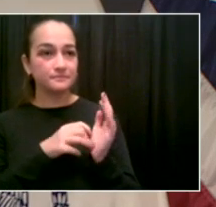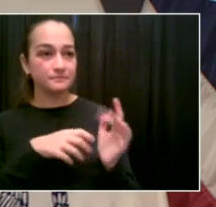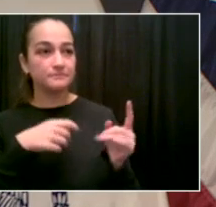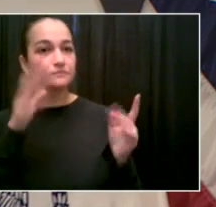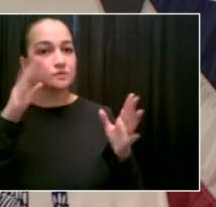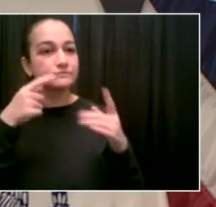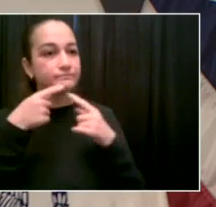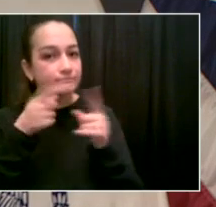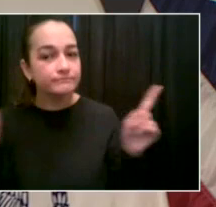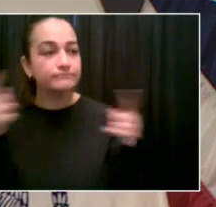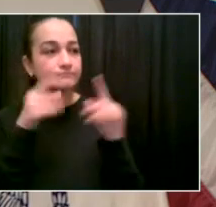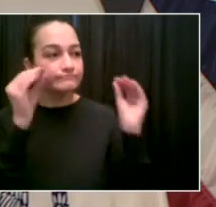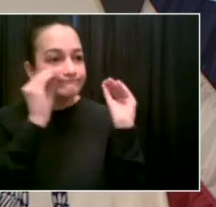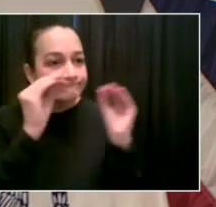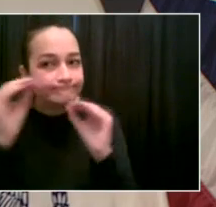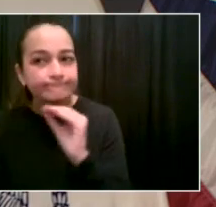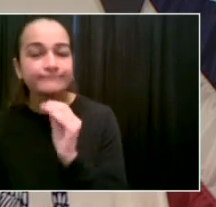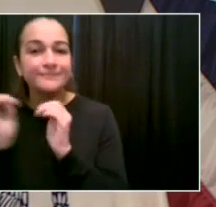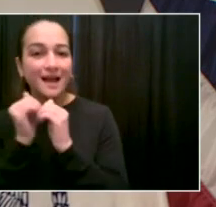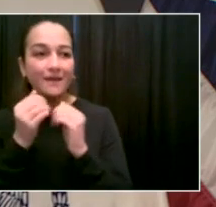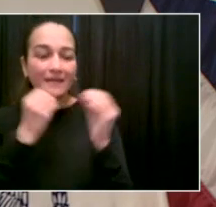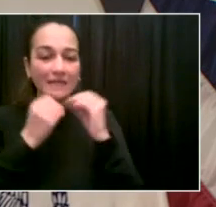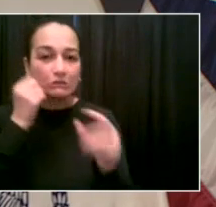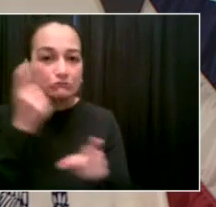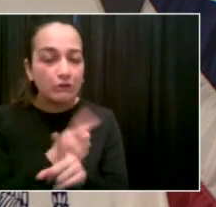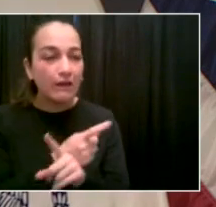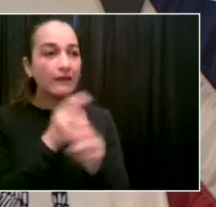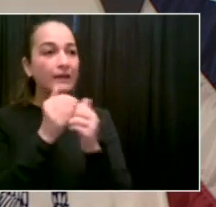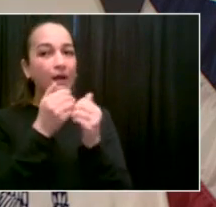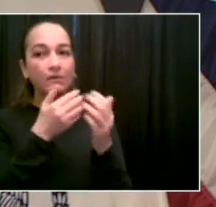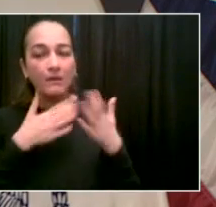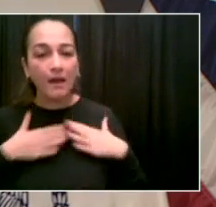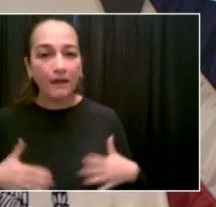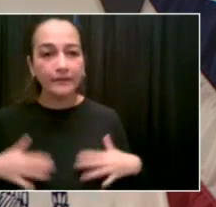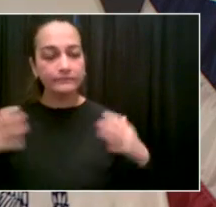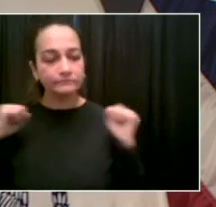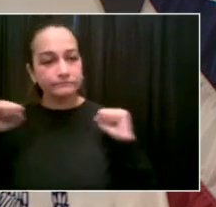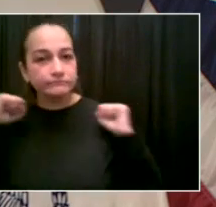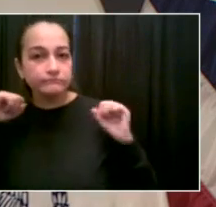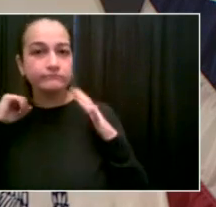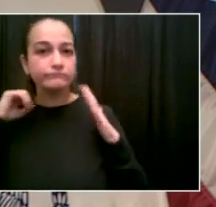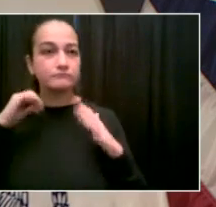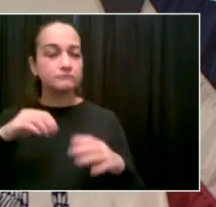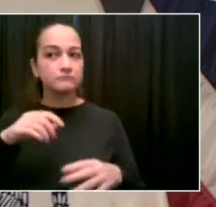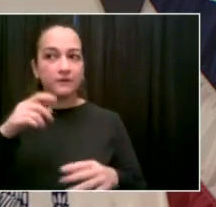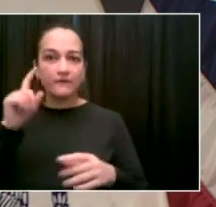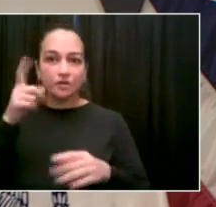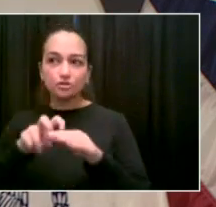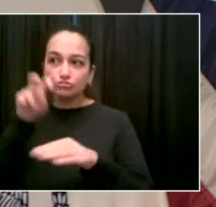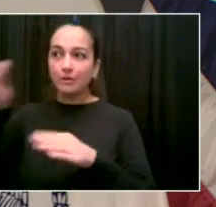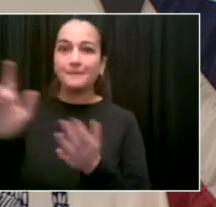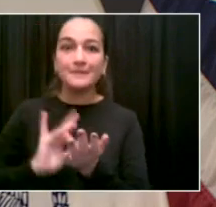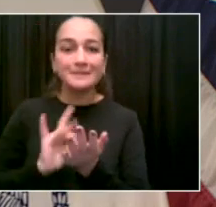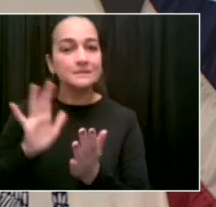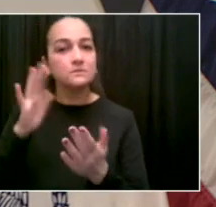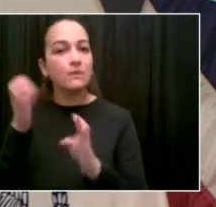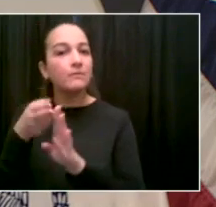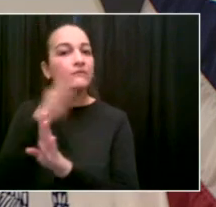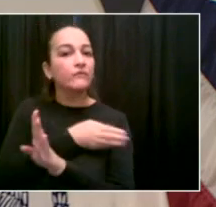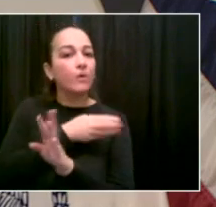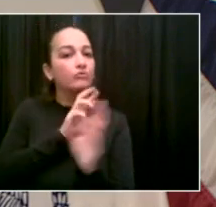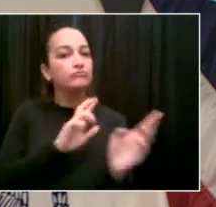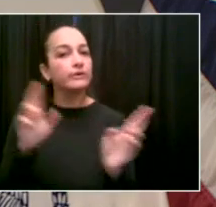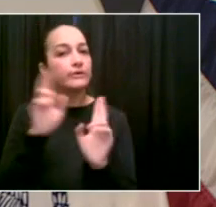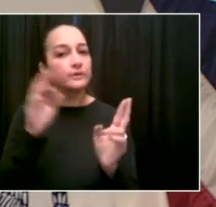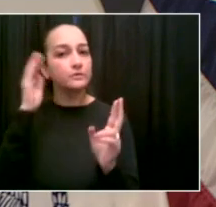and, in general, taking better care of themselves? Well, you hit the nail on the head. I'm going to turn to Dr. Long and Dr.